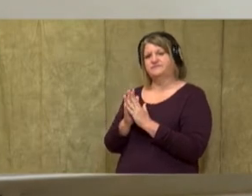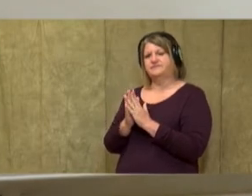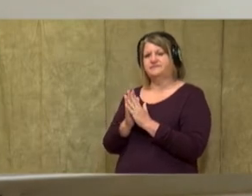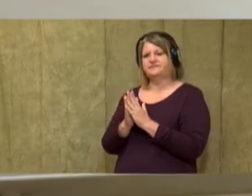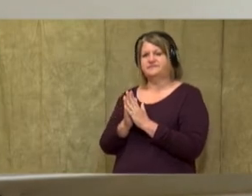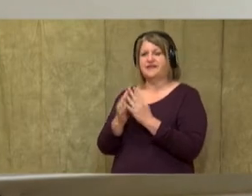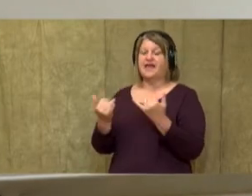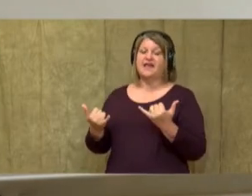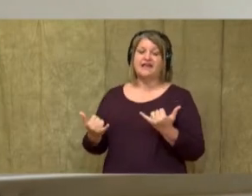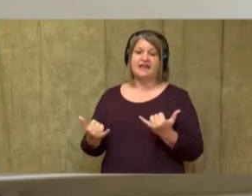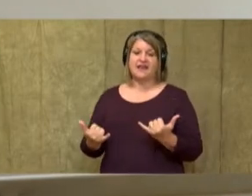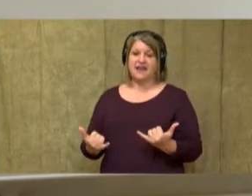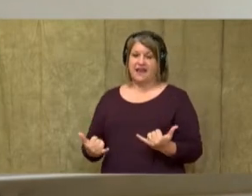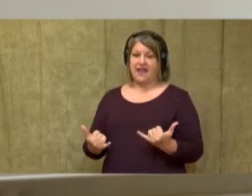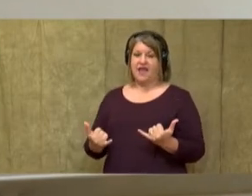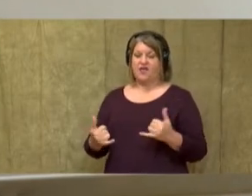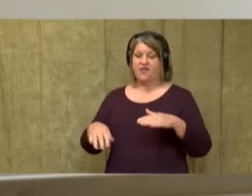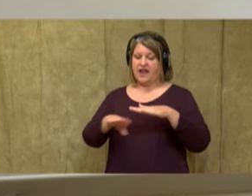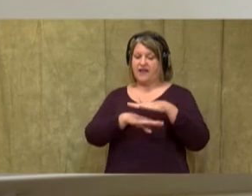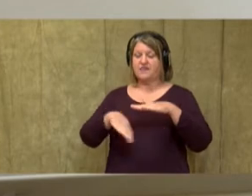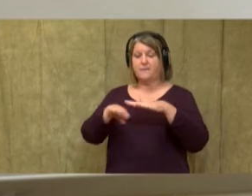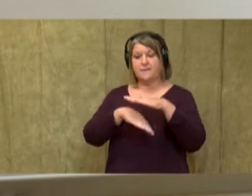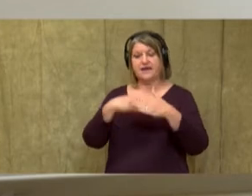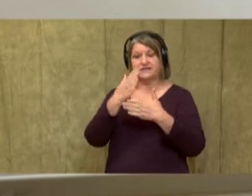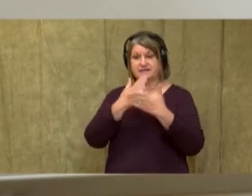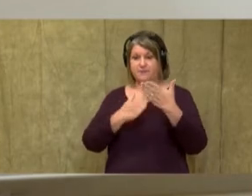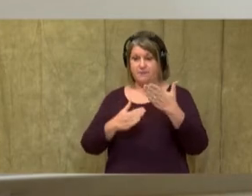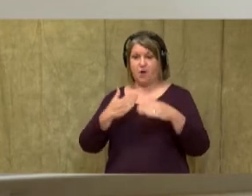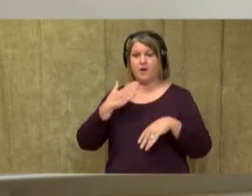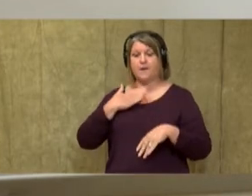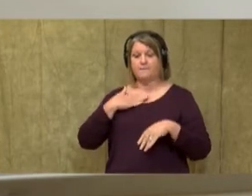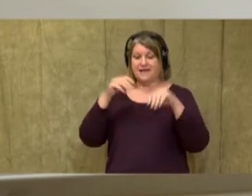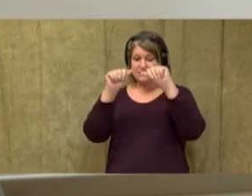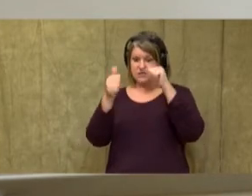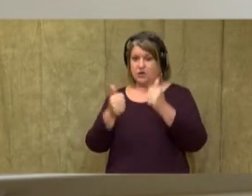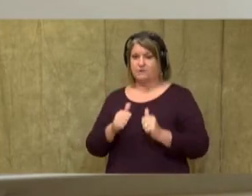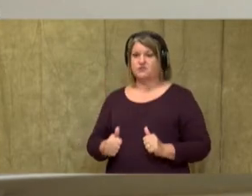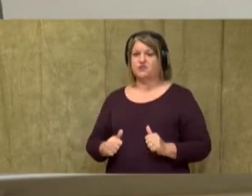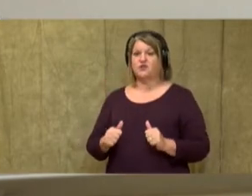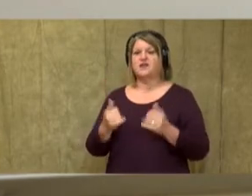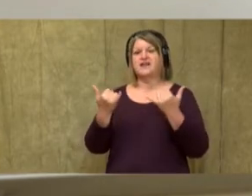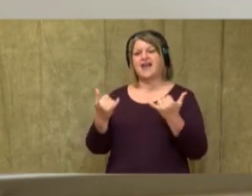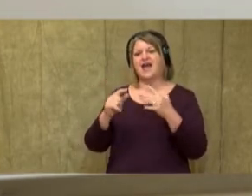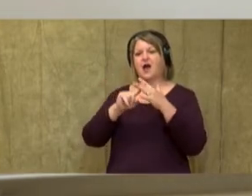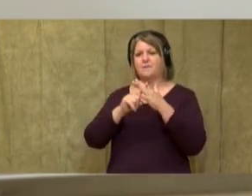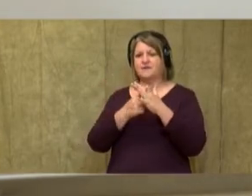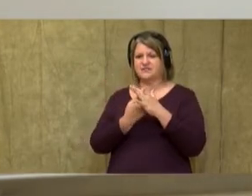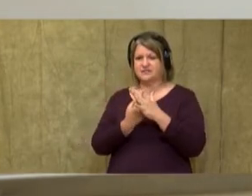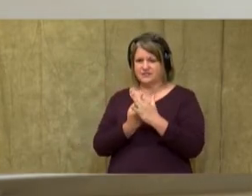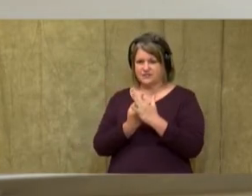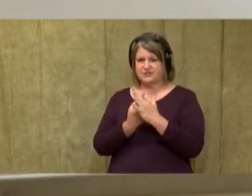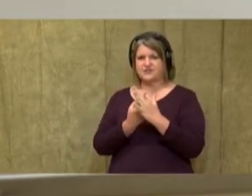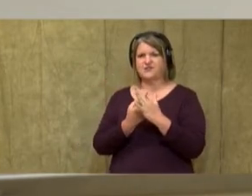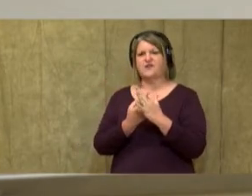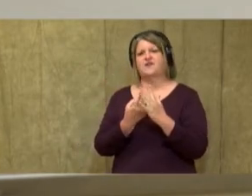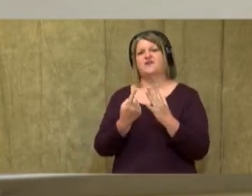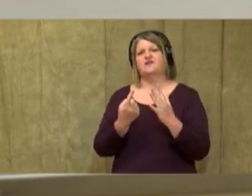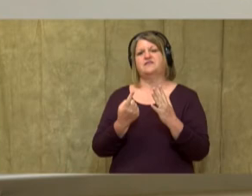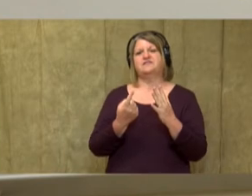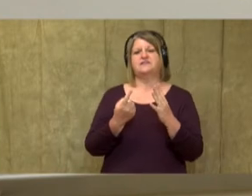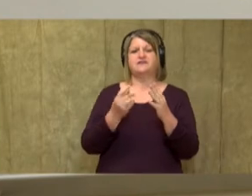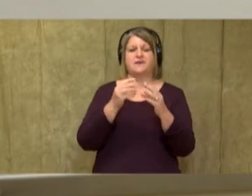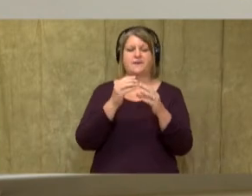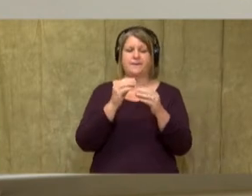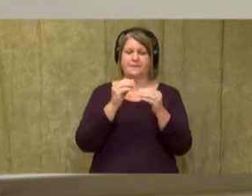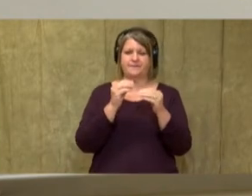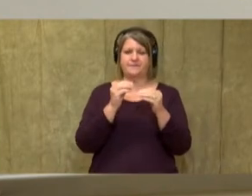All right. Now that I got the basic parts of my sculpture, now I'm going to start to refine it. I'm going to start to get